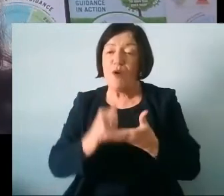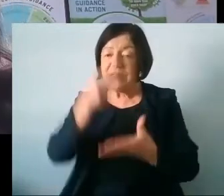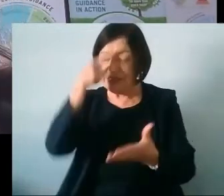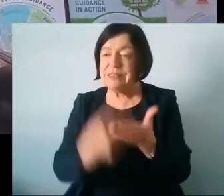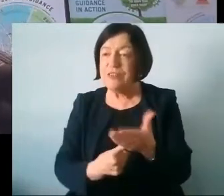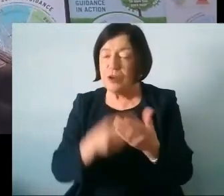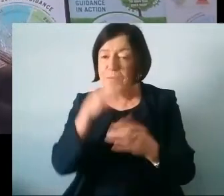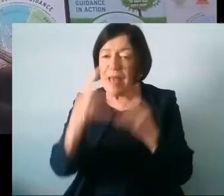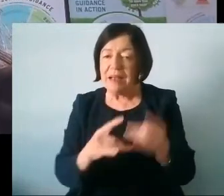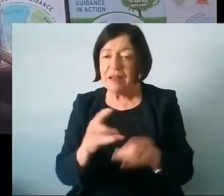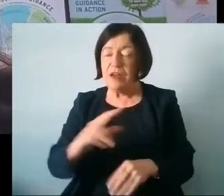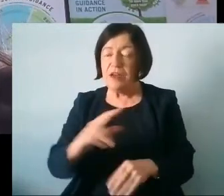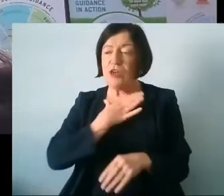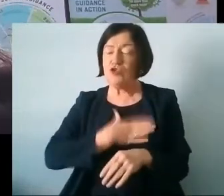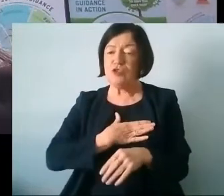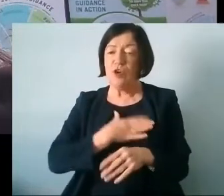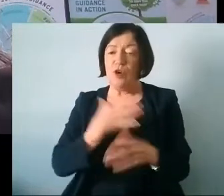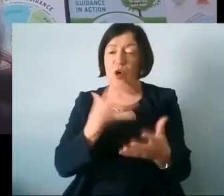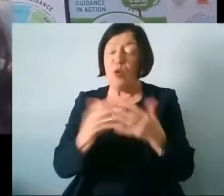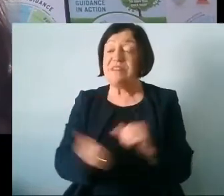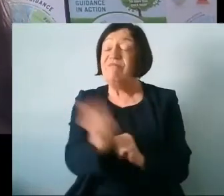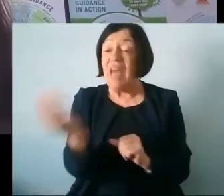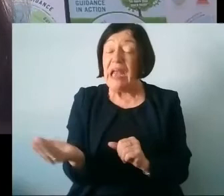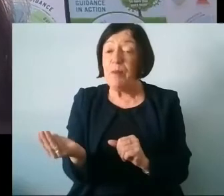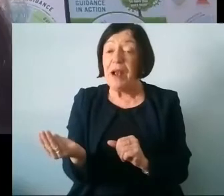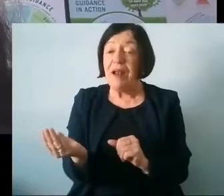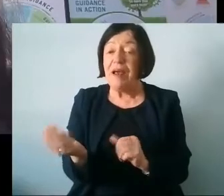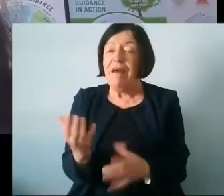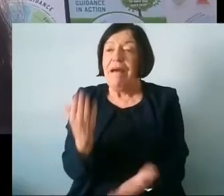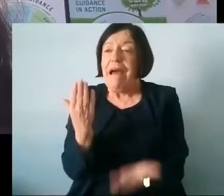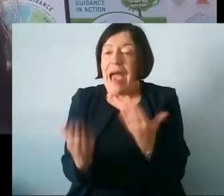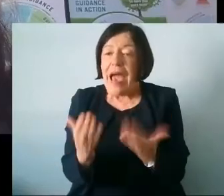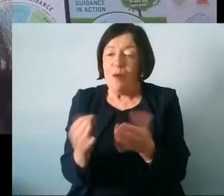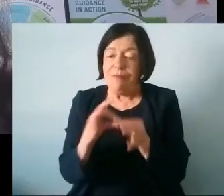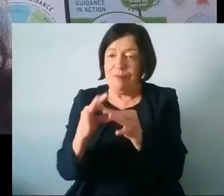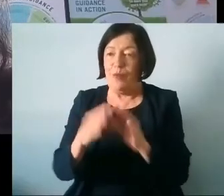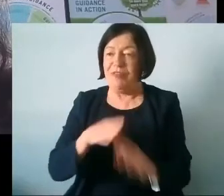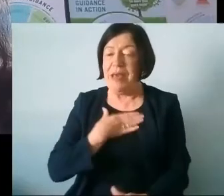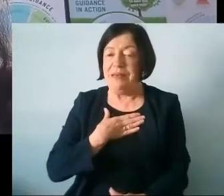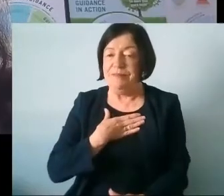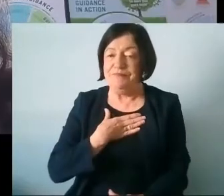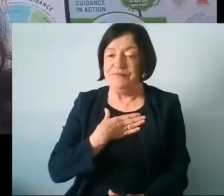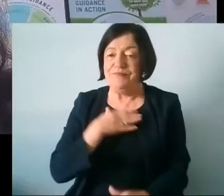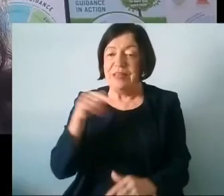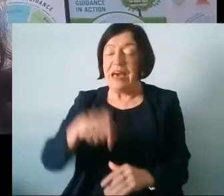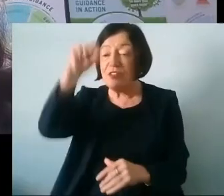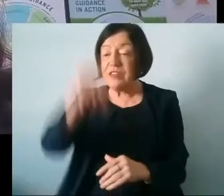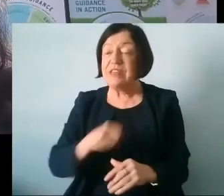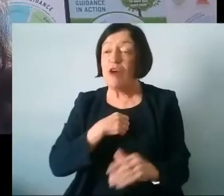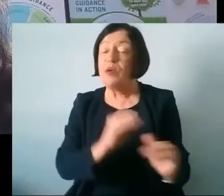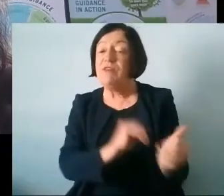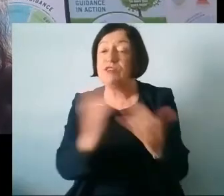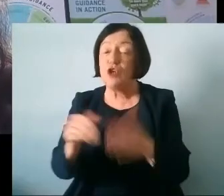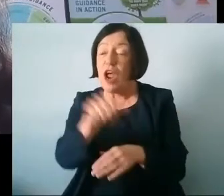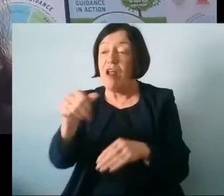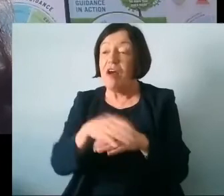so it's not just about what's available it's how is it relevant to me and in the south we've introduced the area